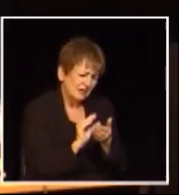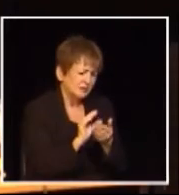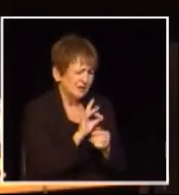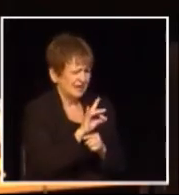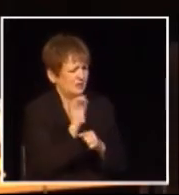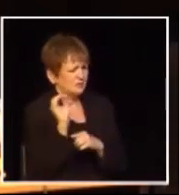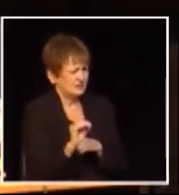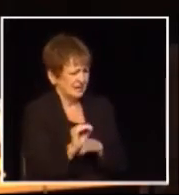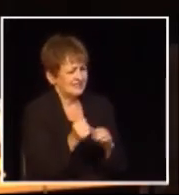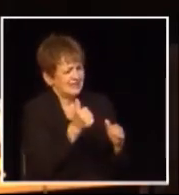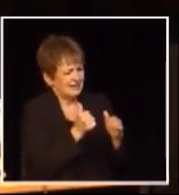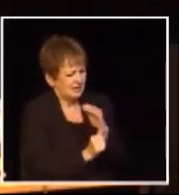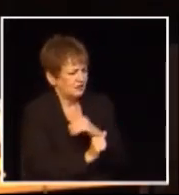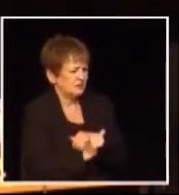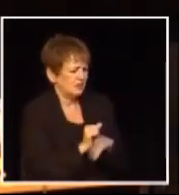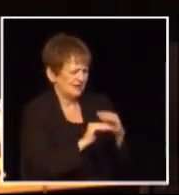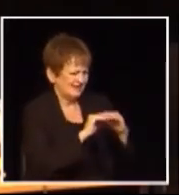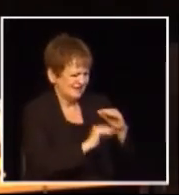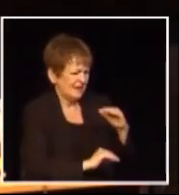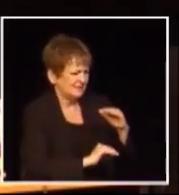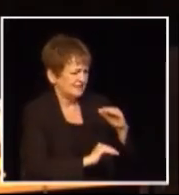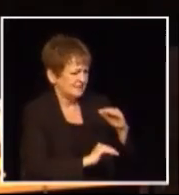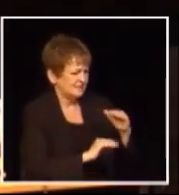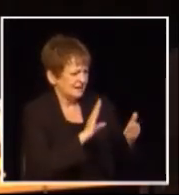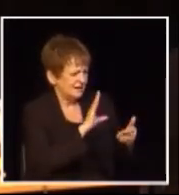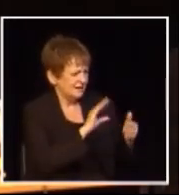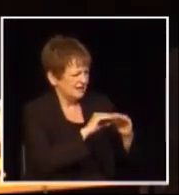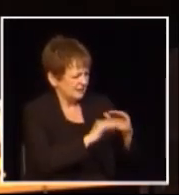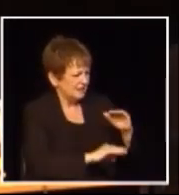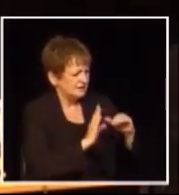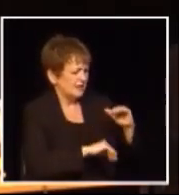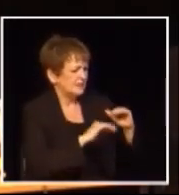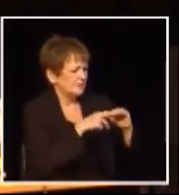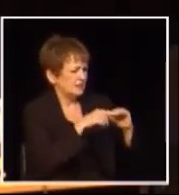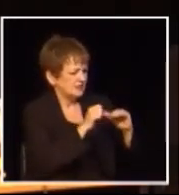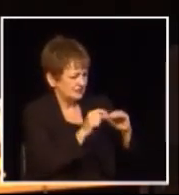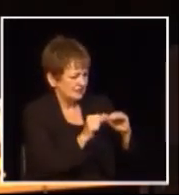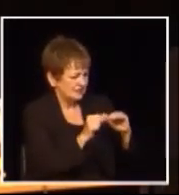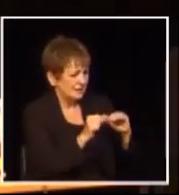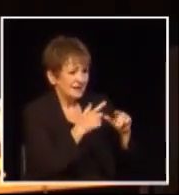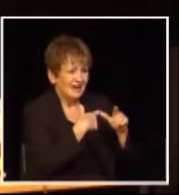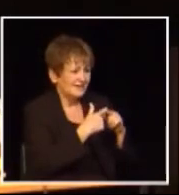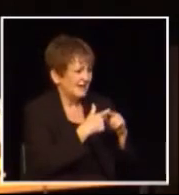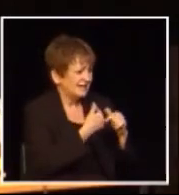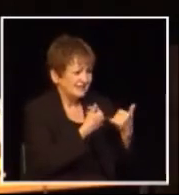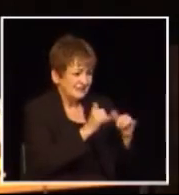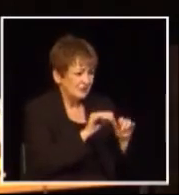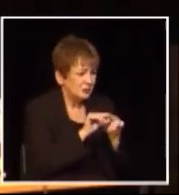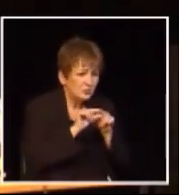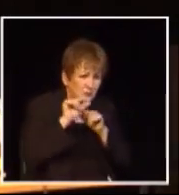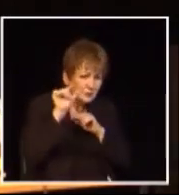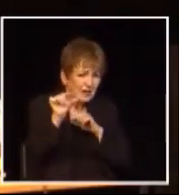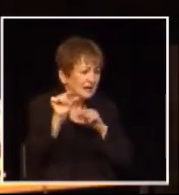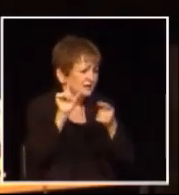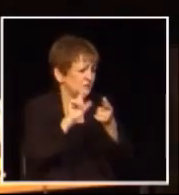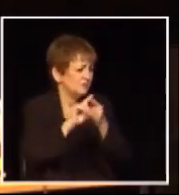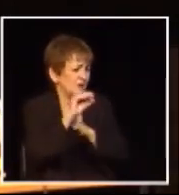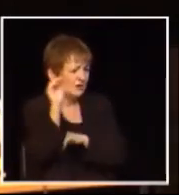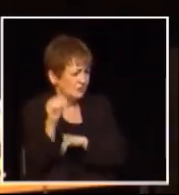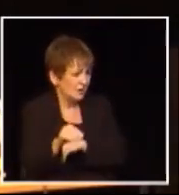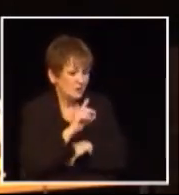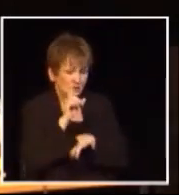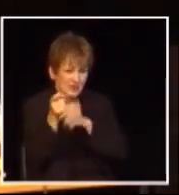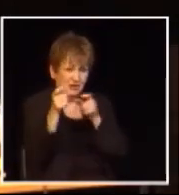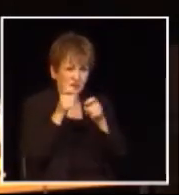to get it to what we paid under PST and even then you'd be giving control of your taxation authority to Ottawa the HST is a